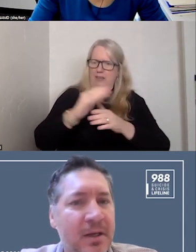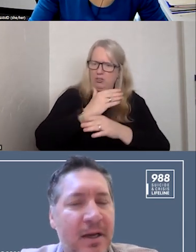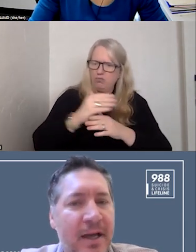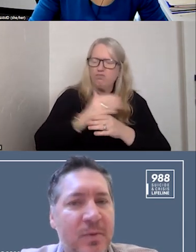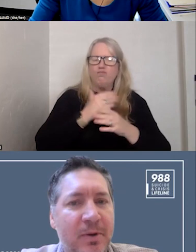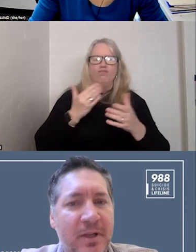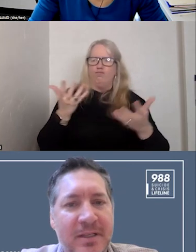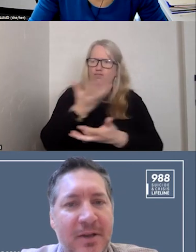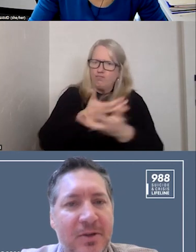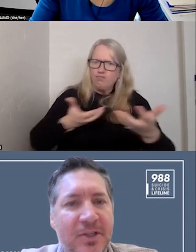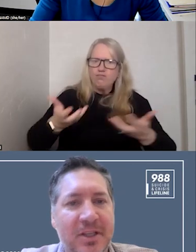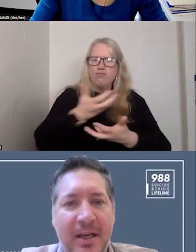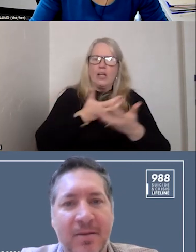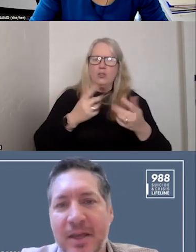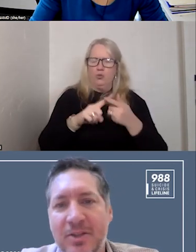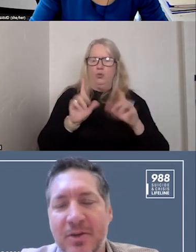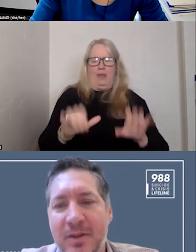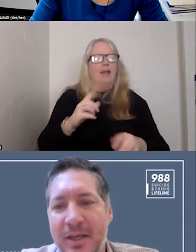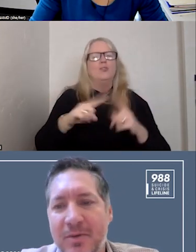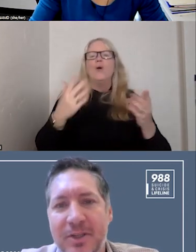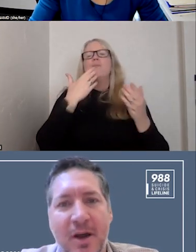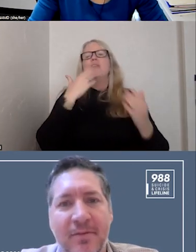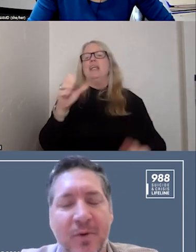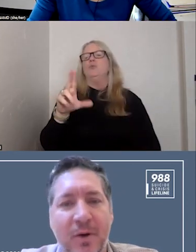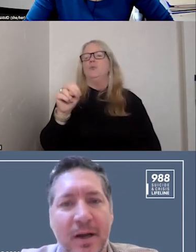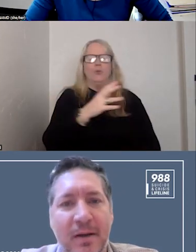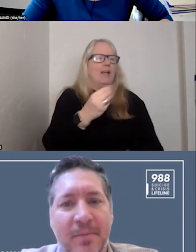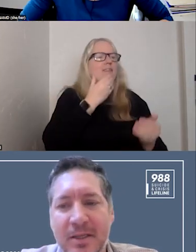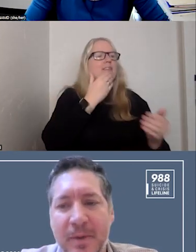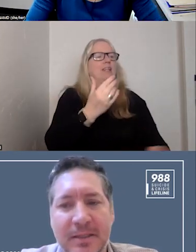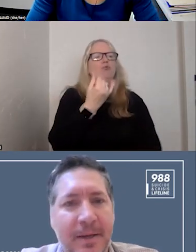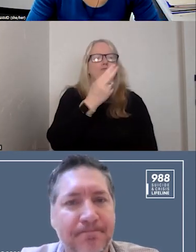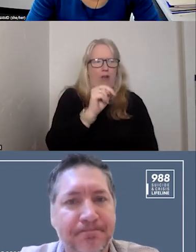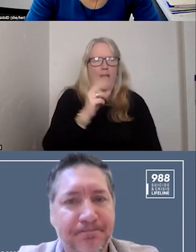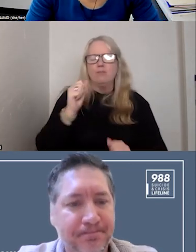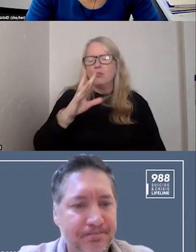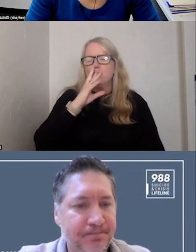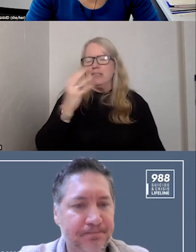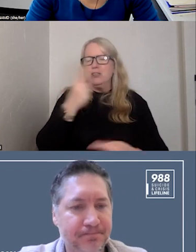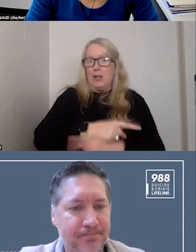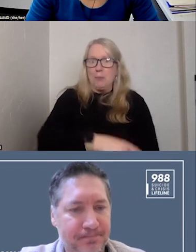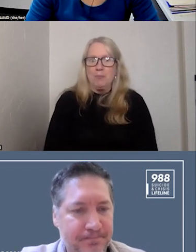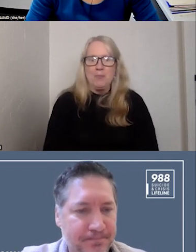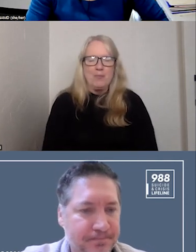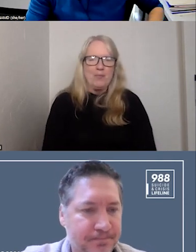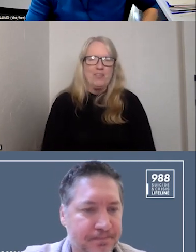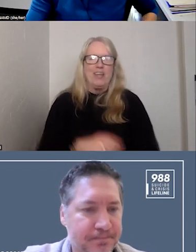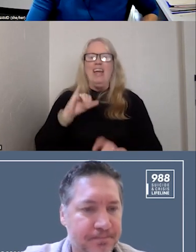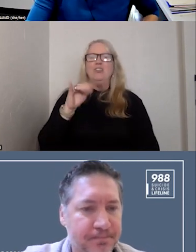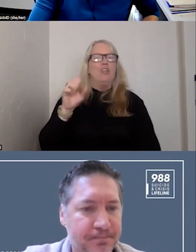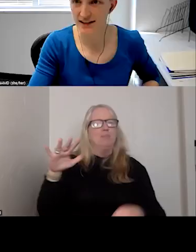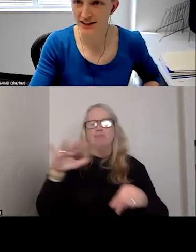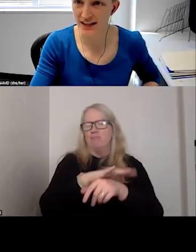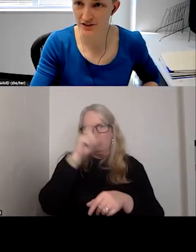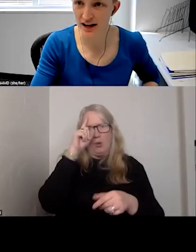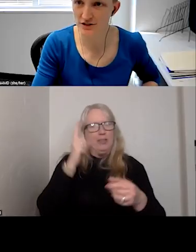as we build these out? So just again, thank you, Sue, and thank you, John, for speaking today. James, I couldn't agree more.